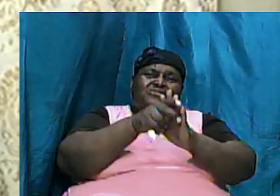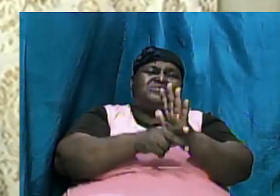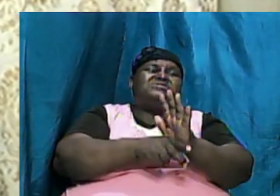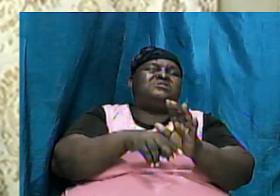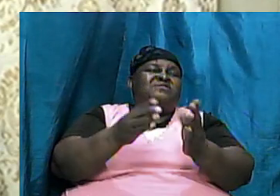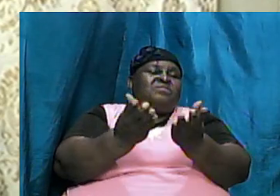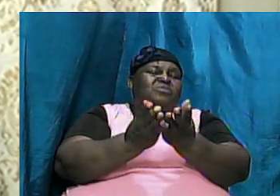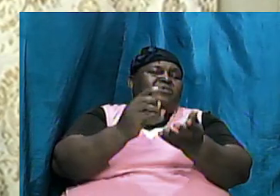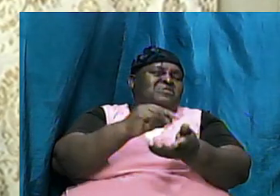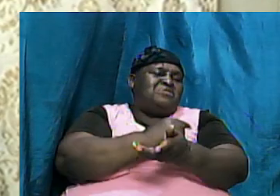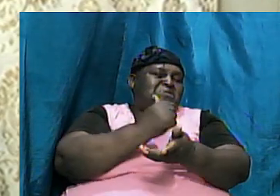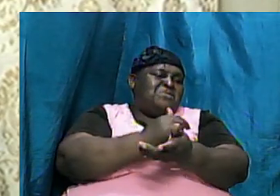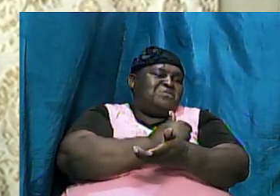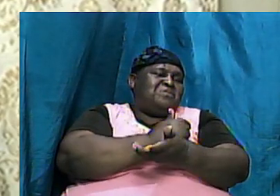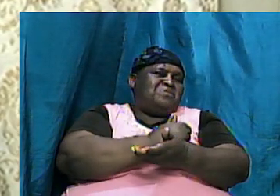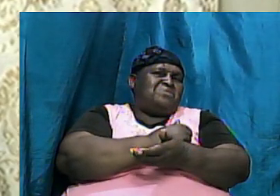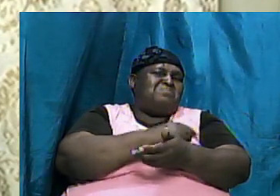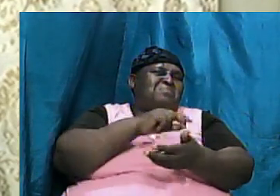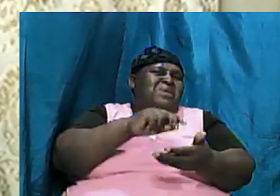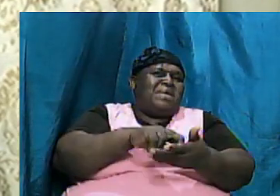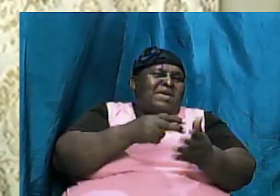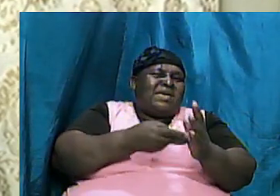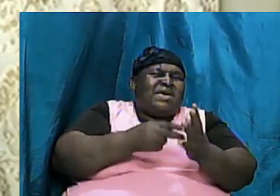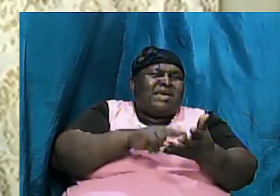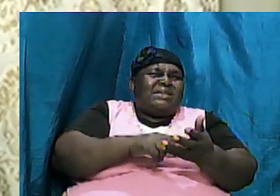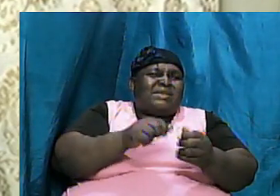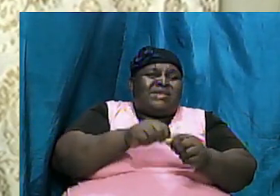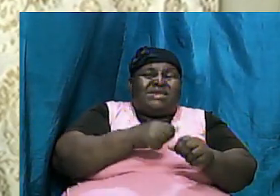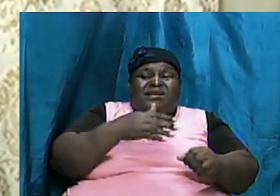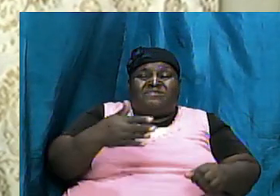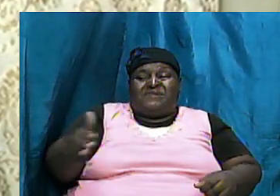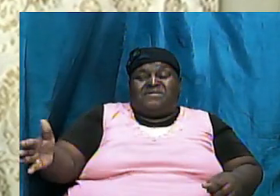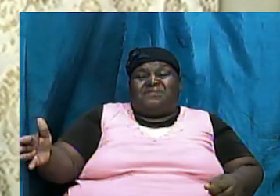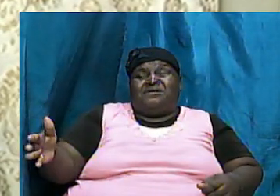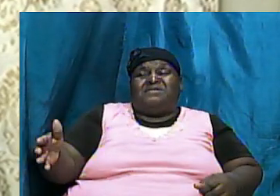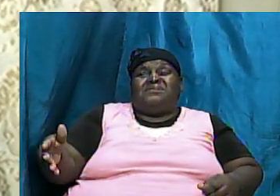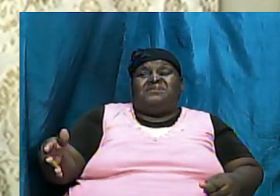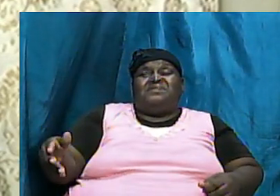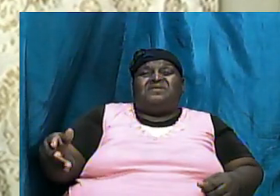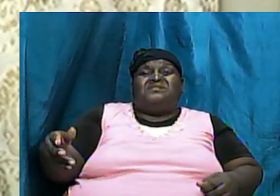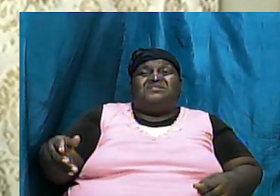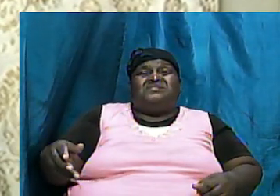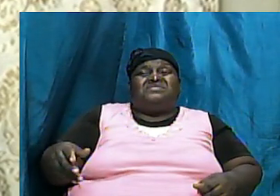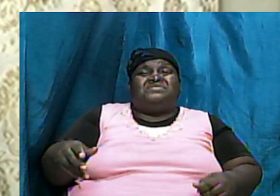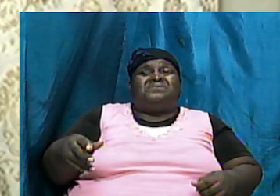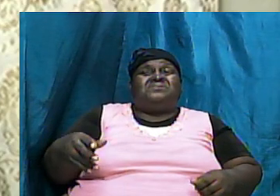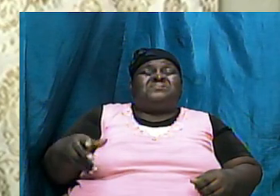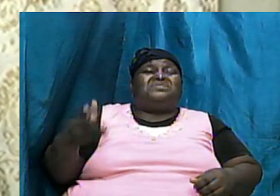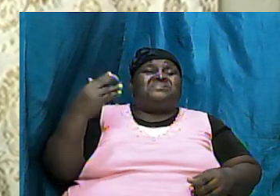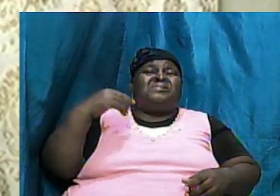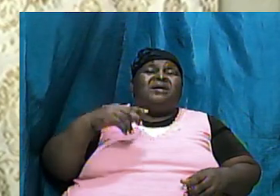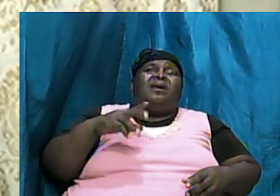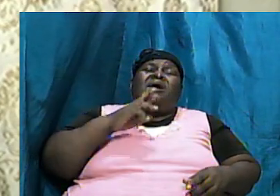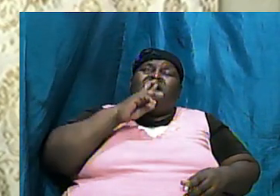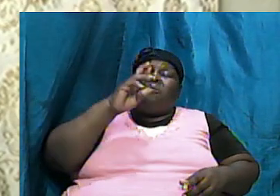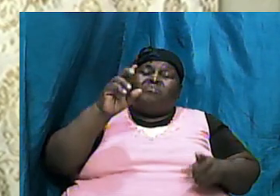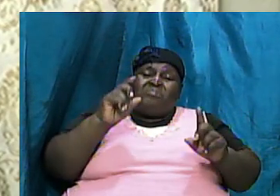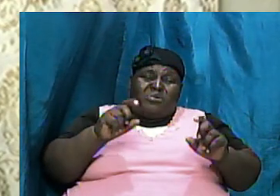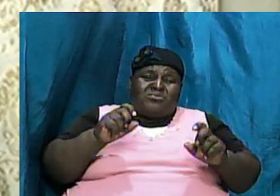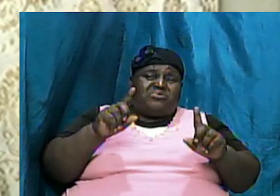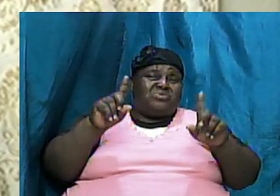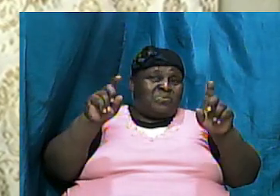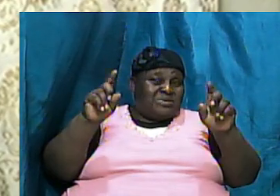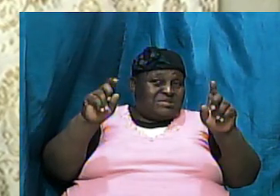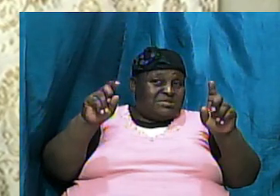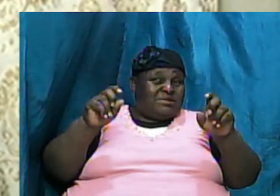then it means that everything else down the line ought to be questioned but thank